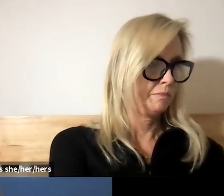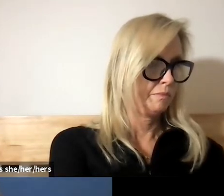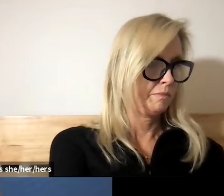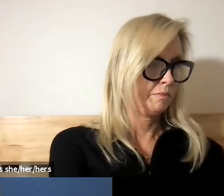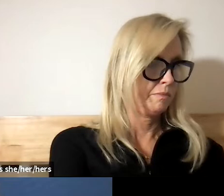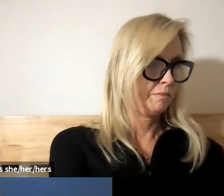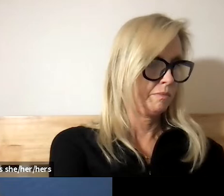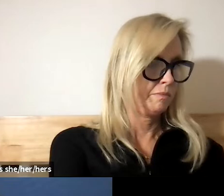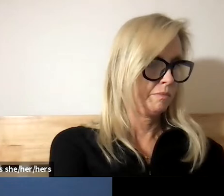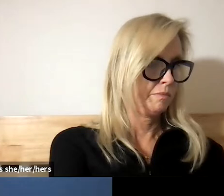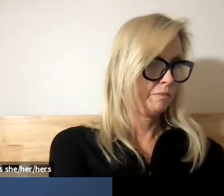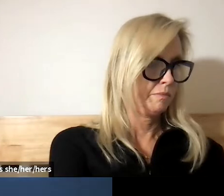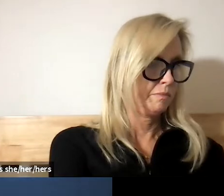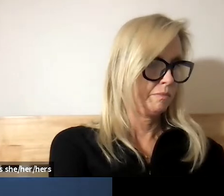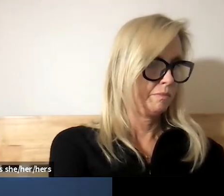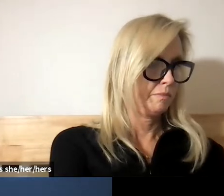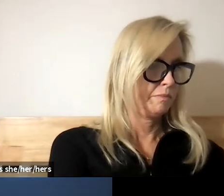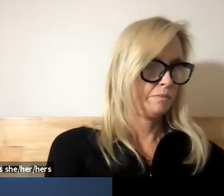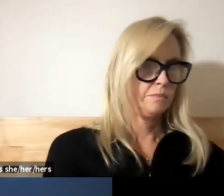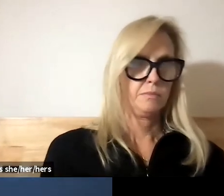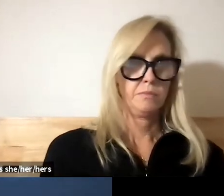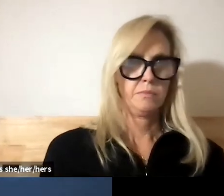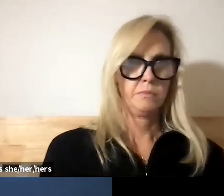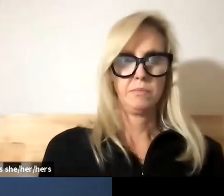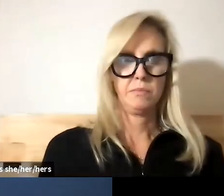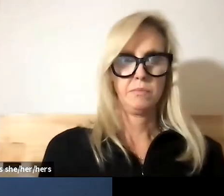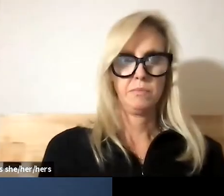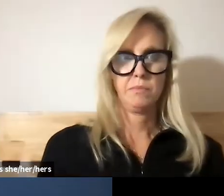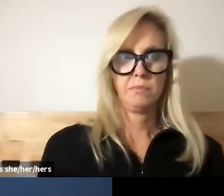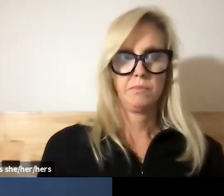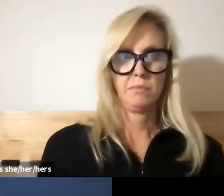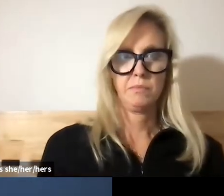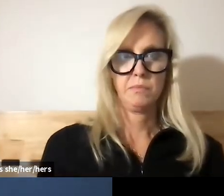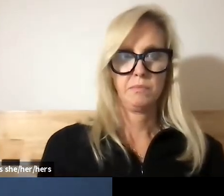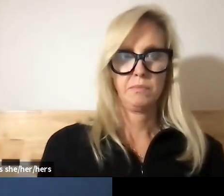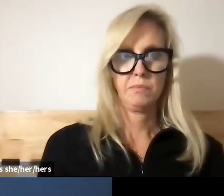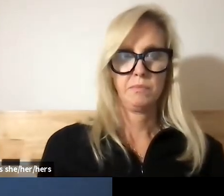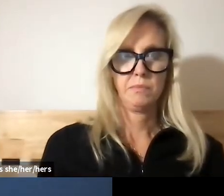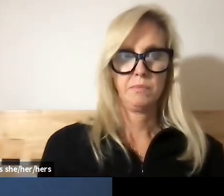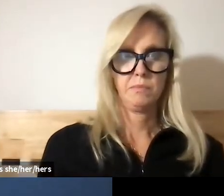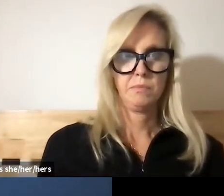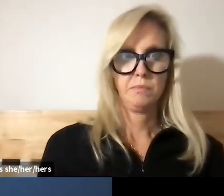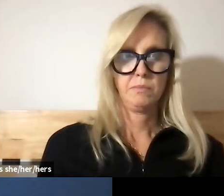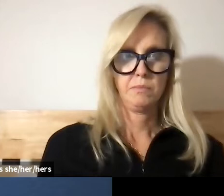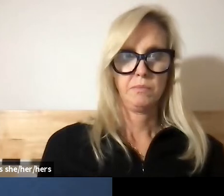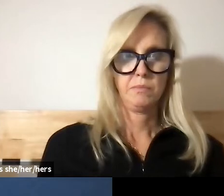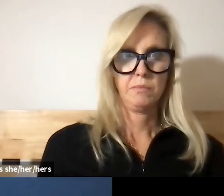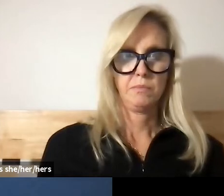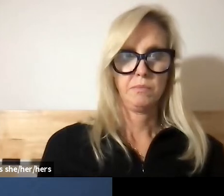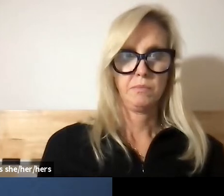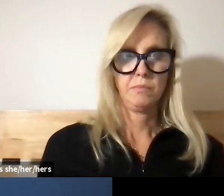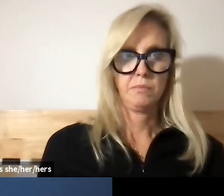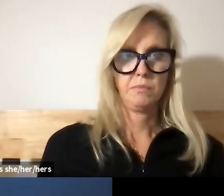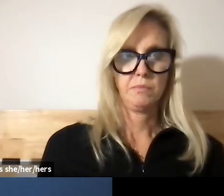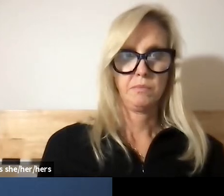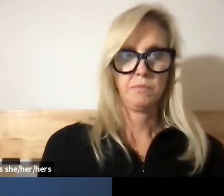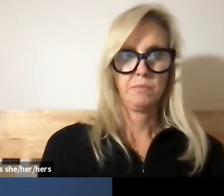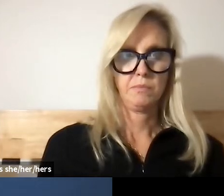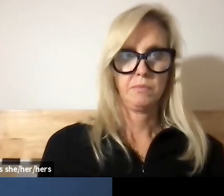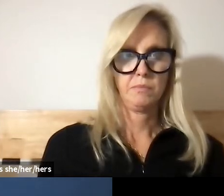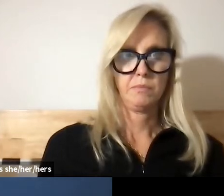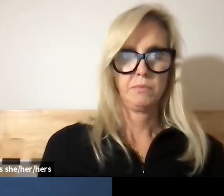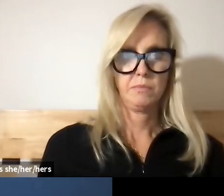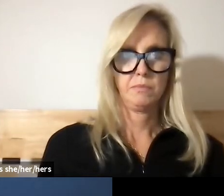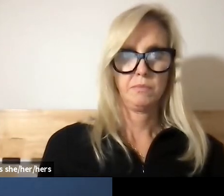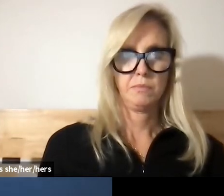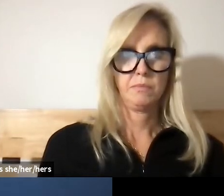the pathways and programs at a specific school you can also attend their upcoming open house events all of these dates and times are listed on our website